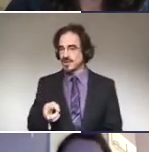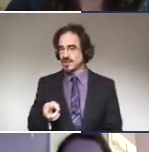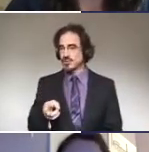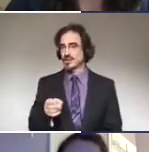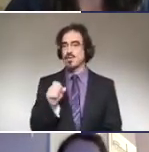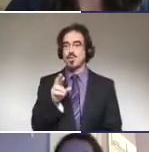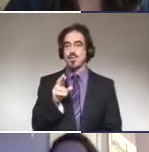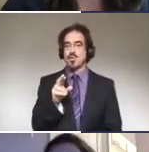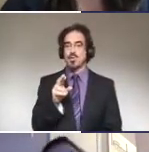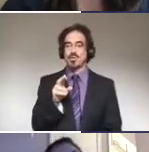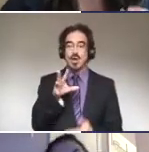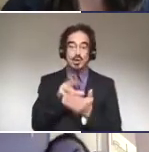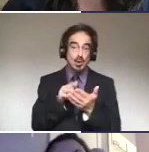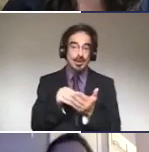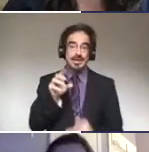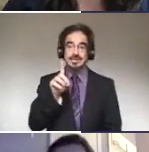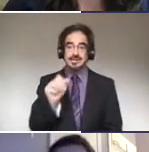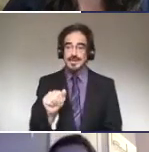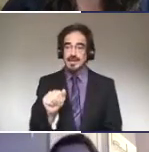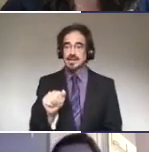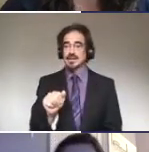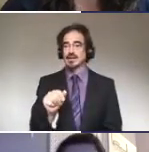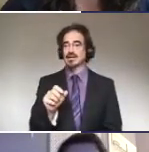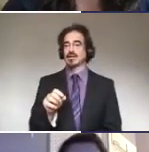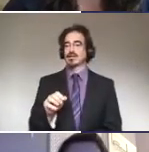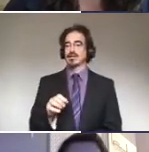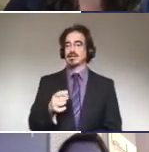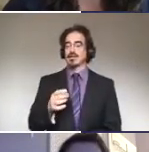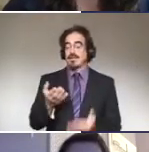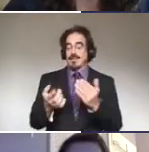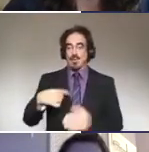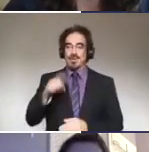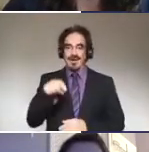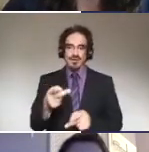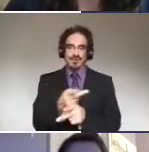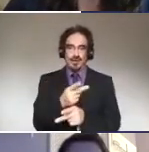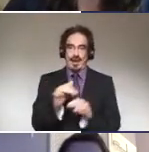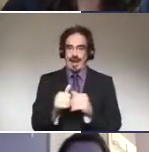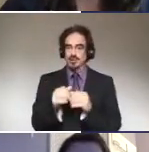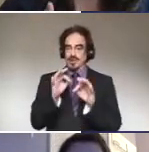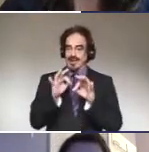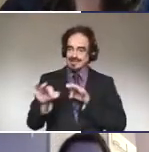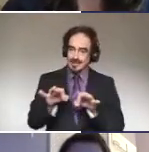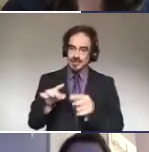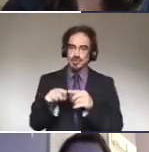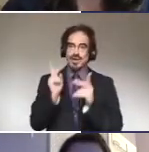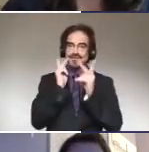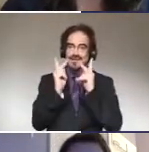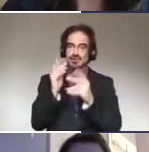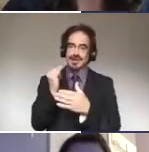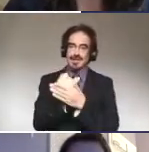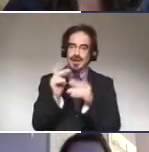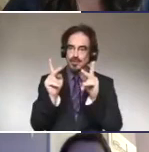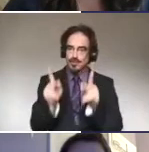learning disability or we need to find a way to explain to a visually impaired person what we're seeing